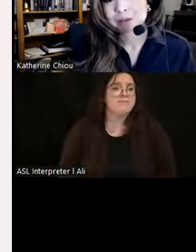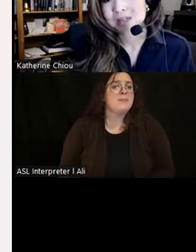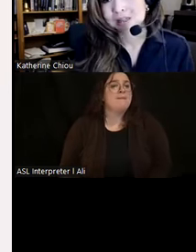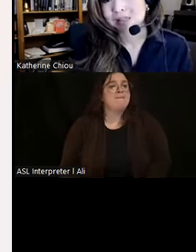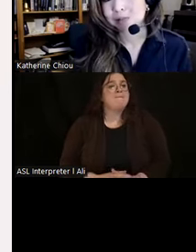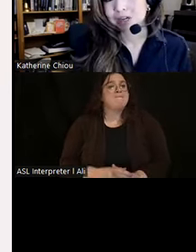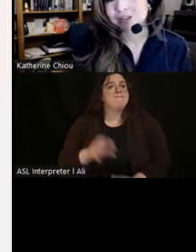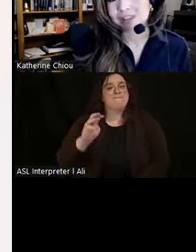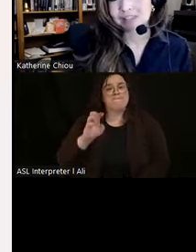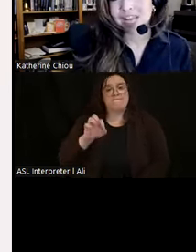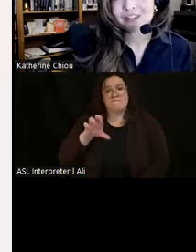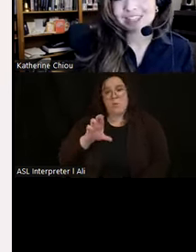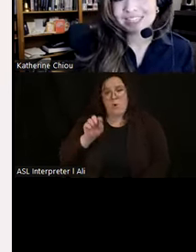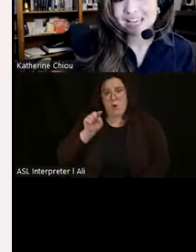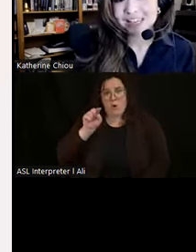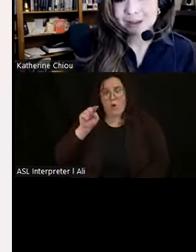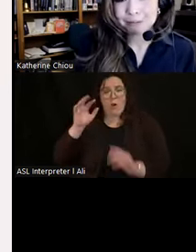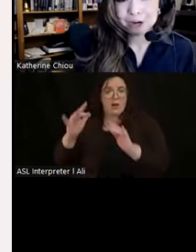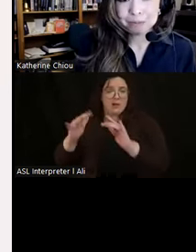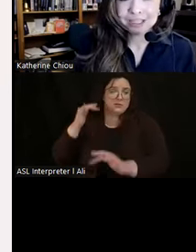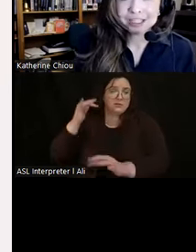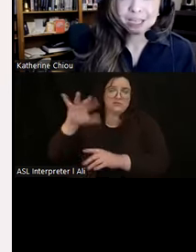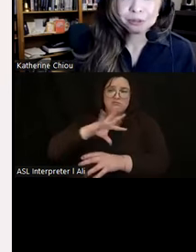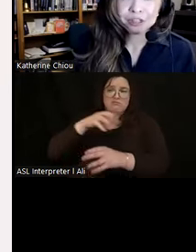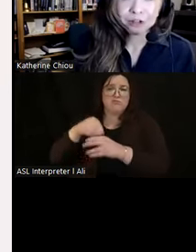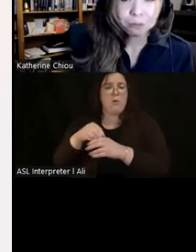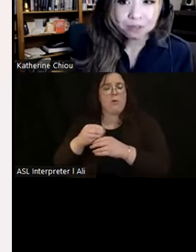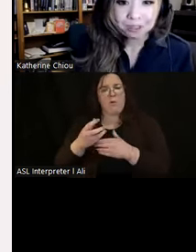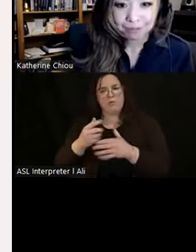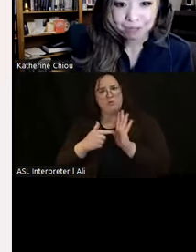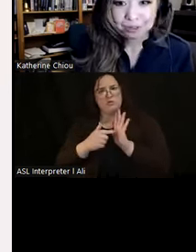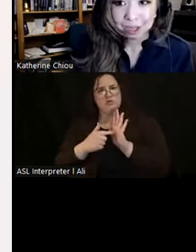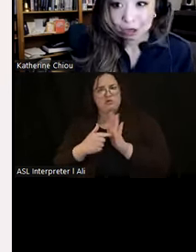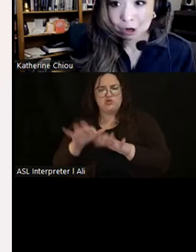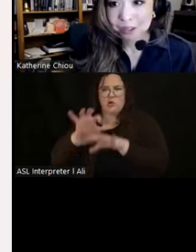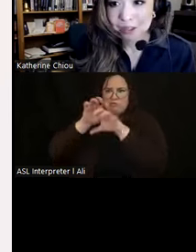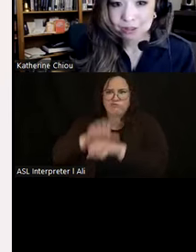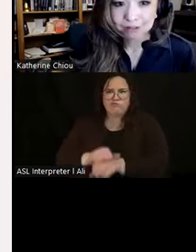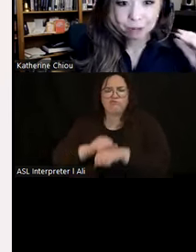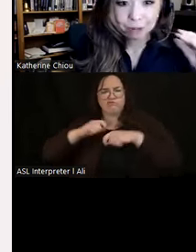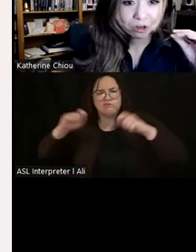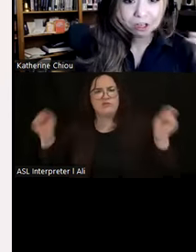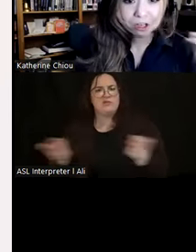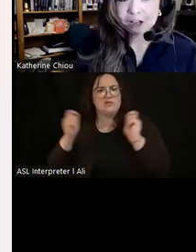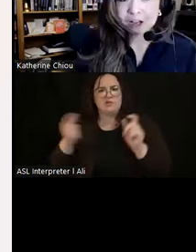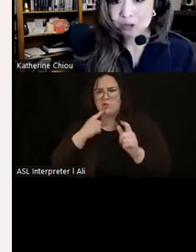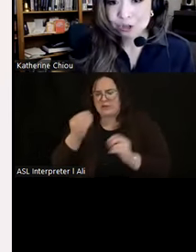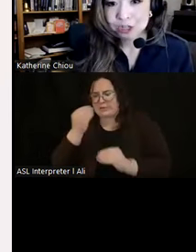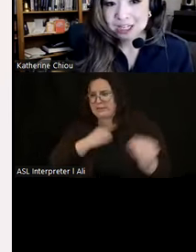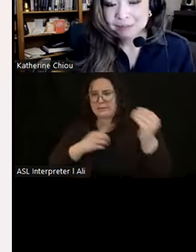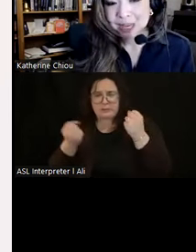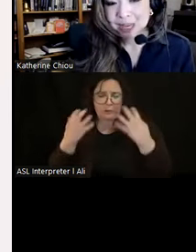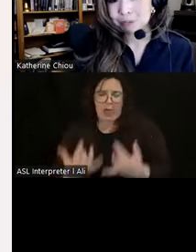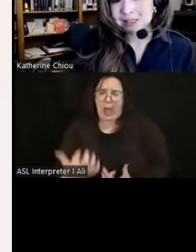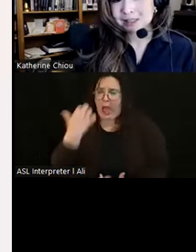participated in celebrations of life and death marked by the consumption of copious amounts and copious is really the right word of food and